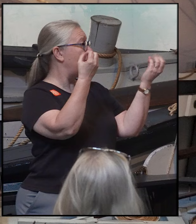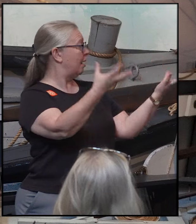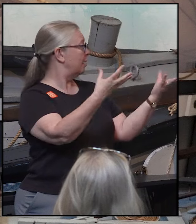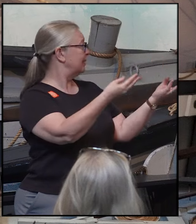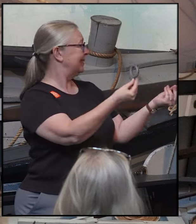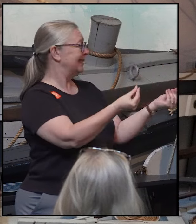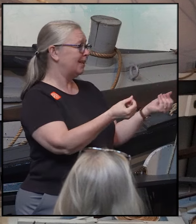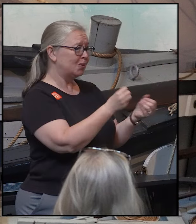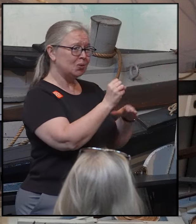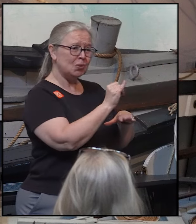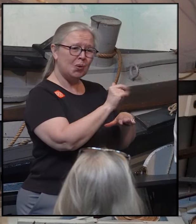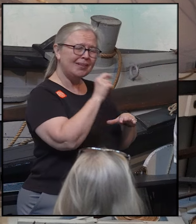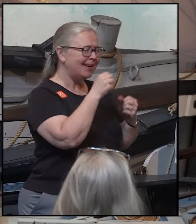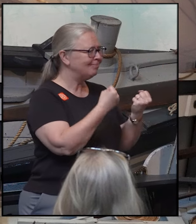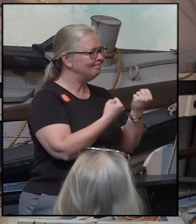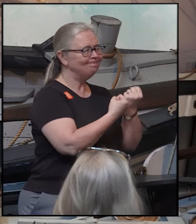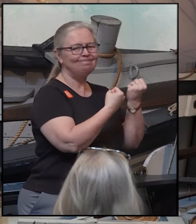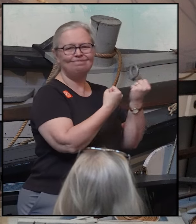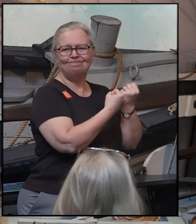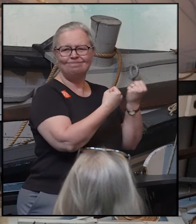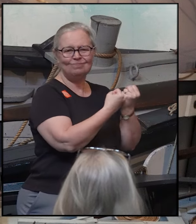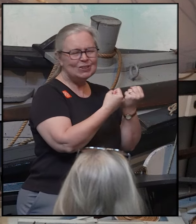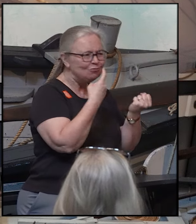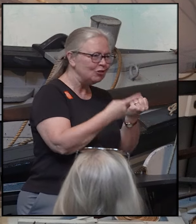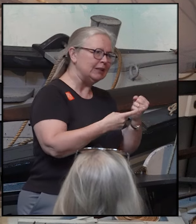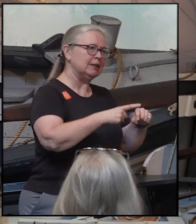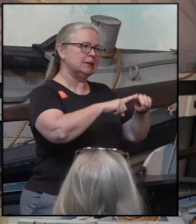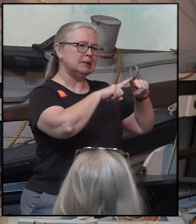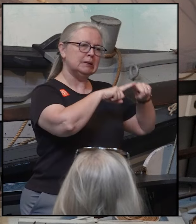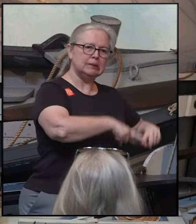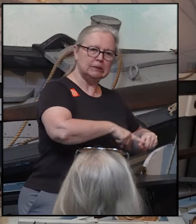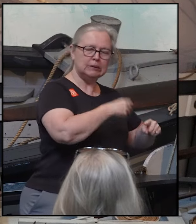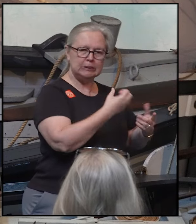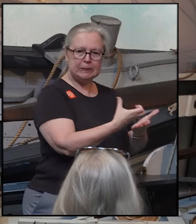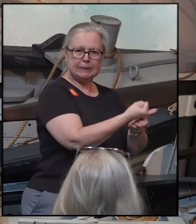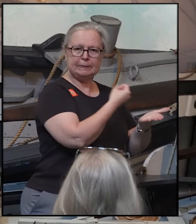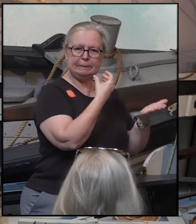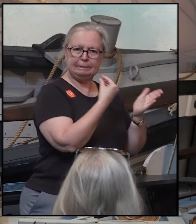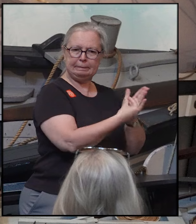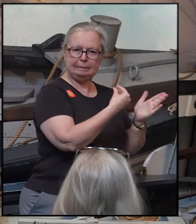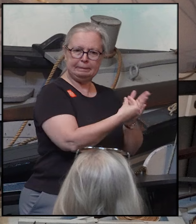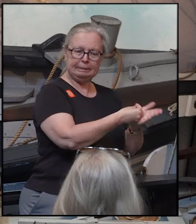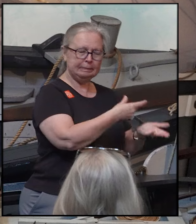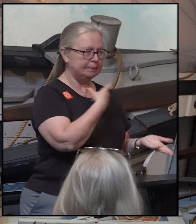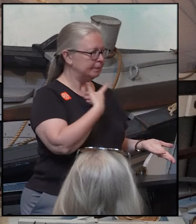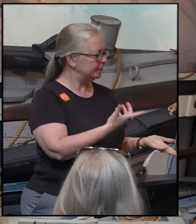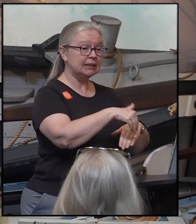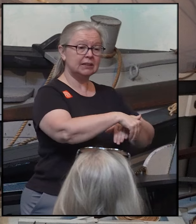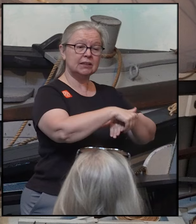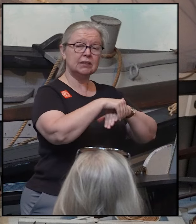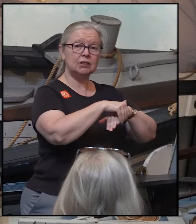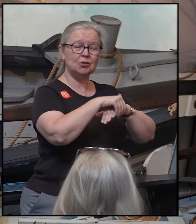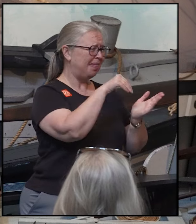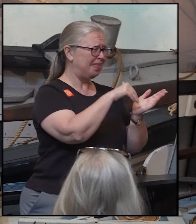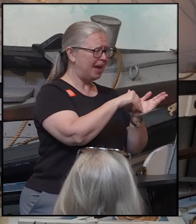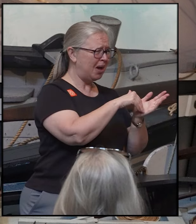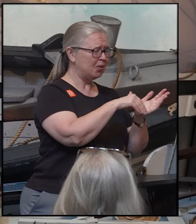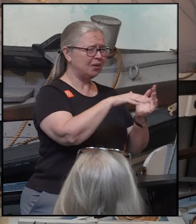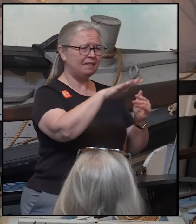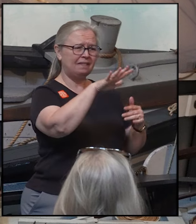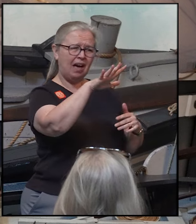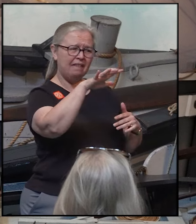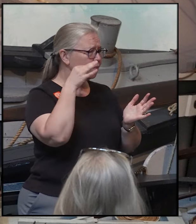but not good enough to support an economy built on agriculture. When the English came, there would have been 3,000